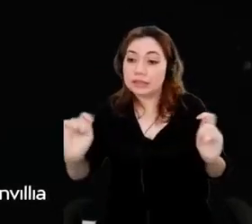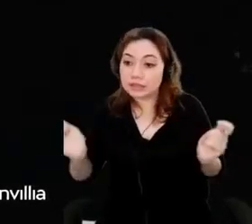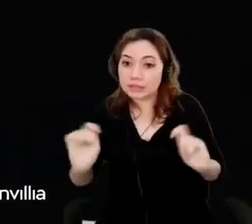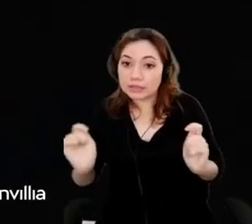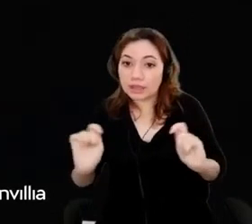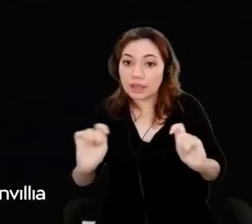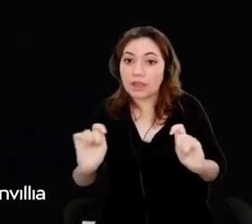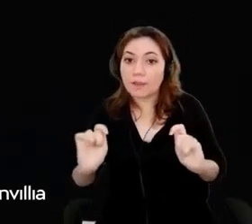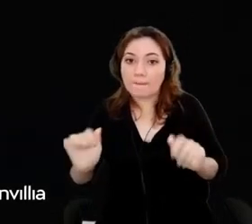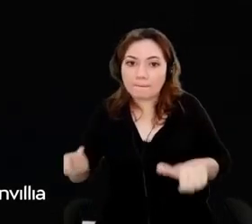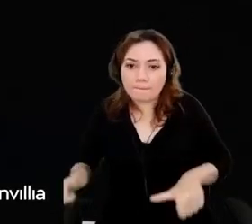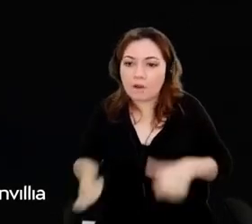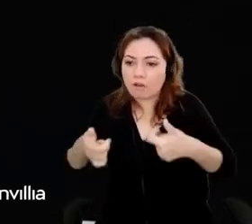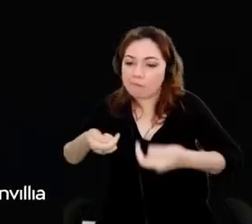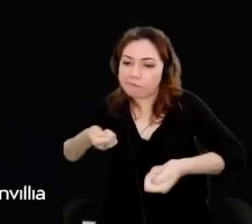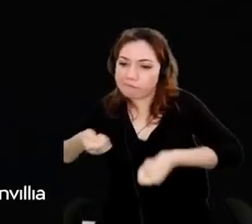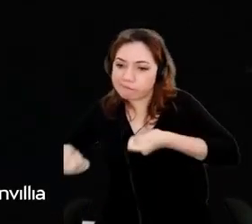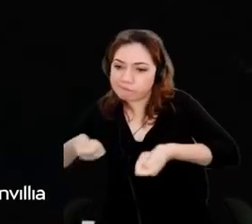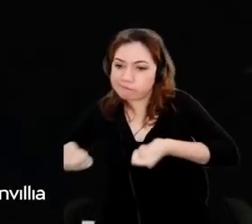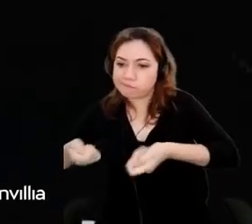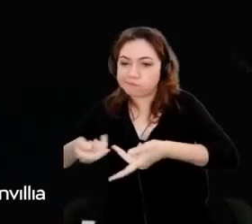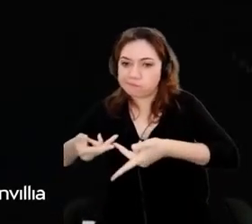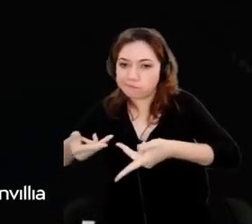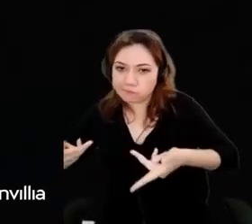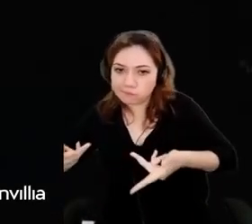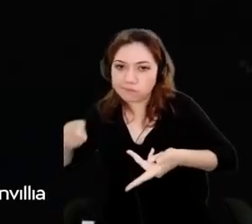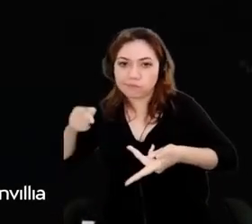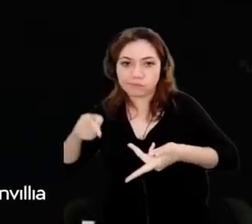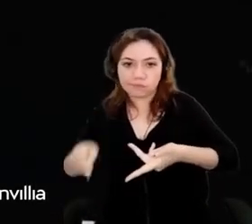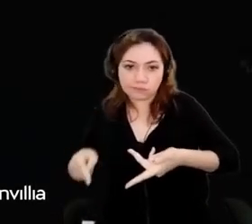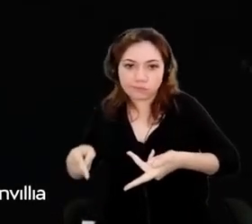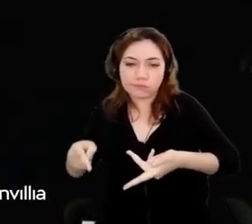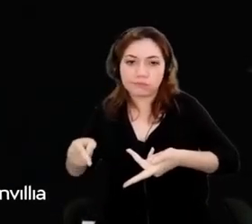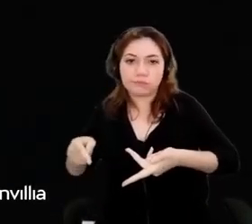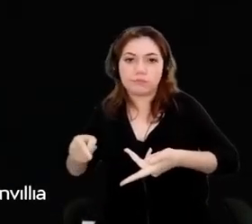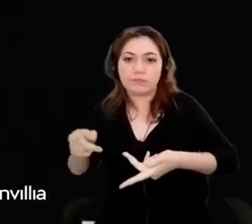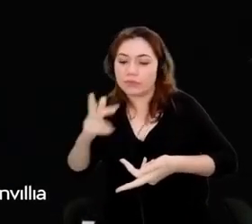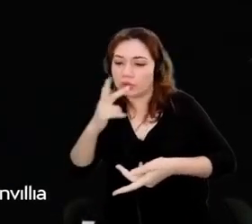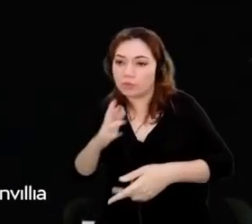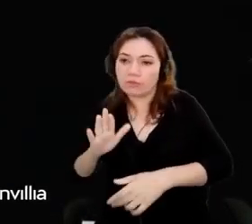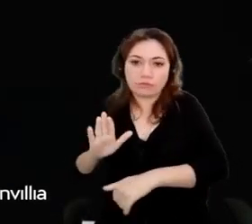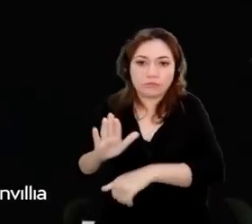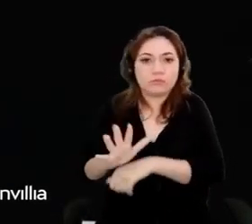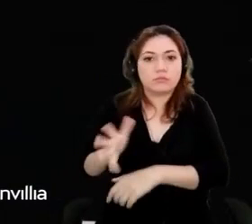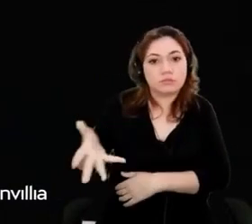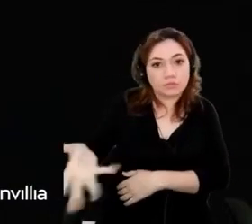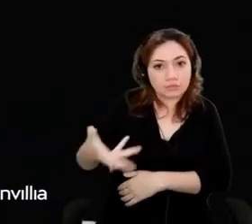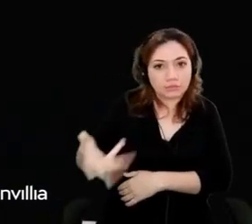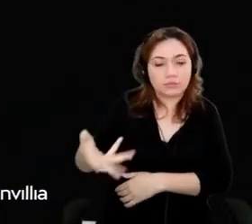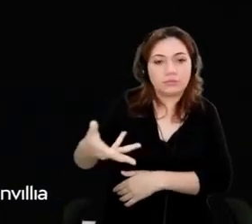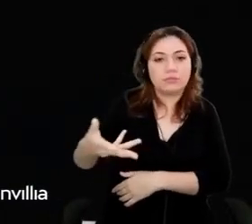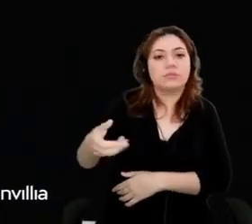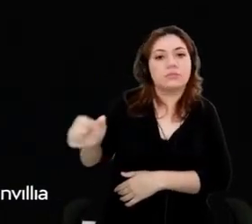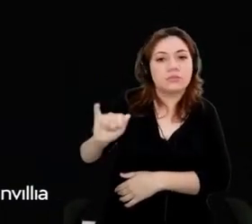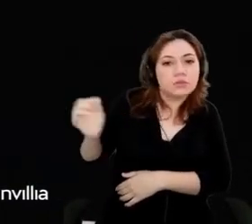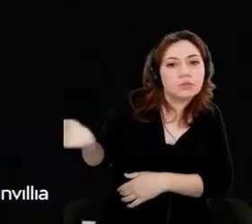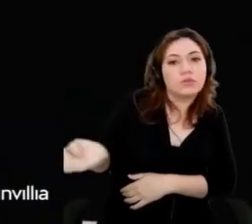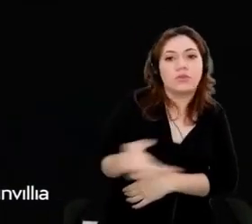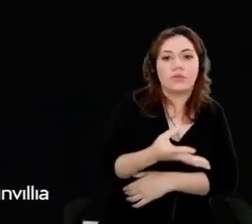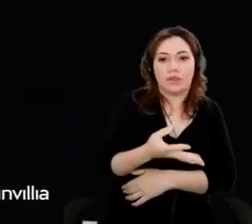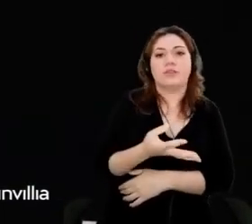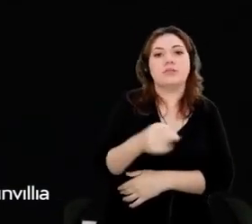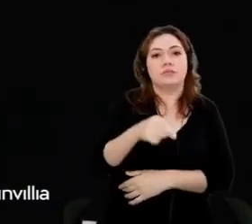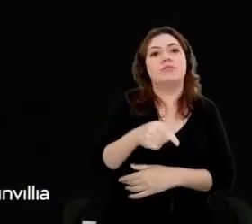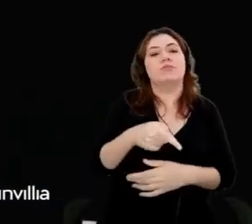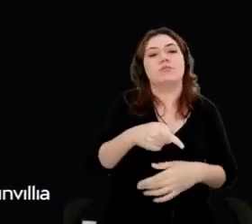and thus accelerating the innovation pace in each of our customers. But I will